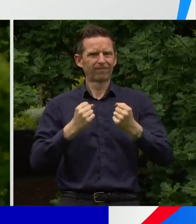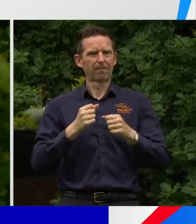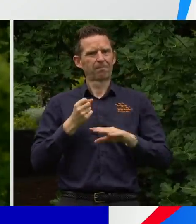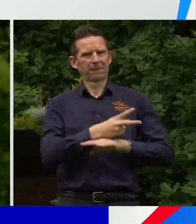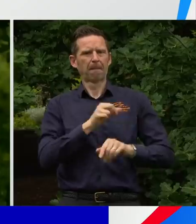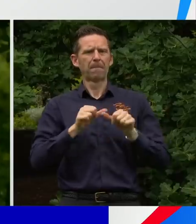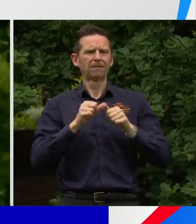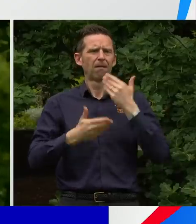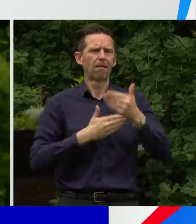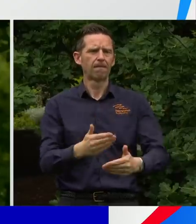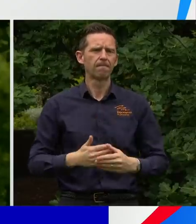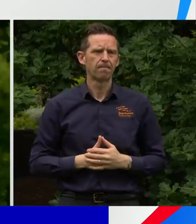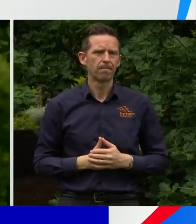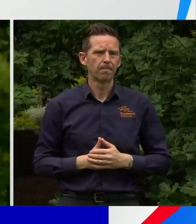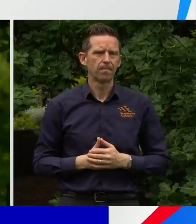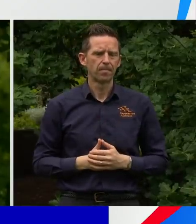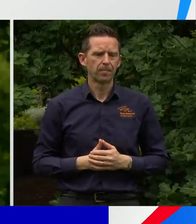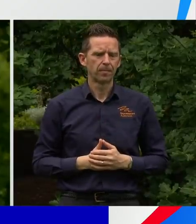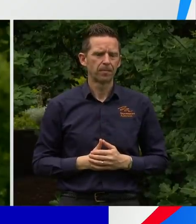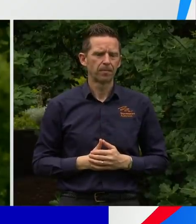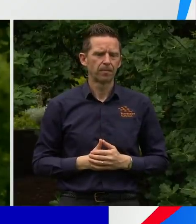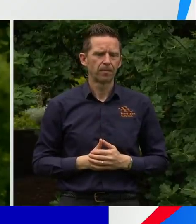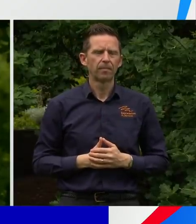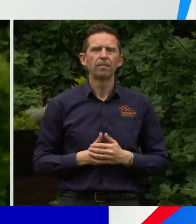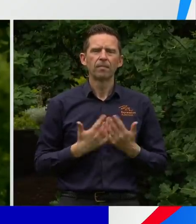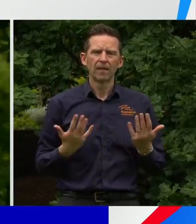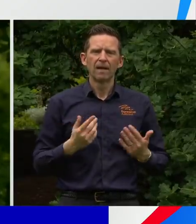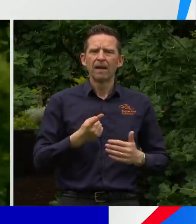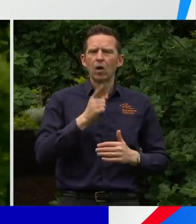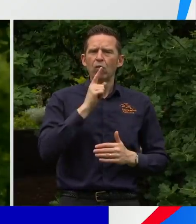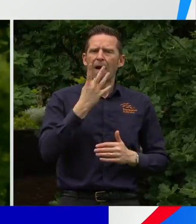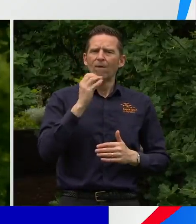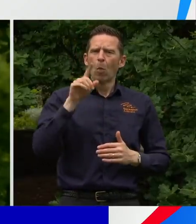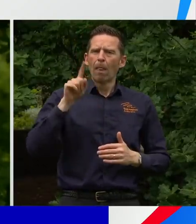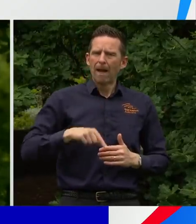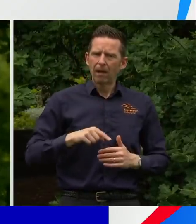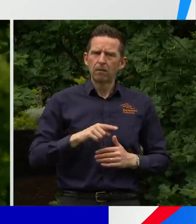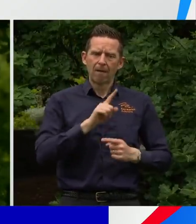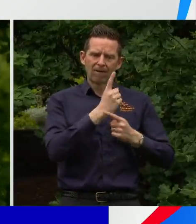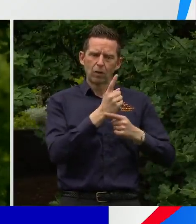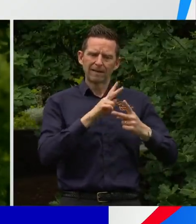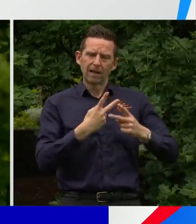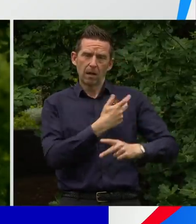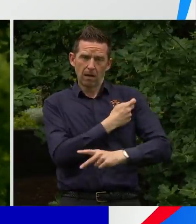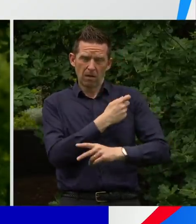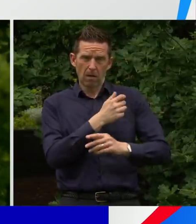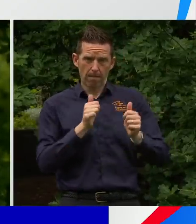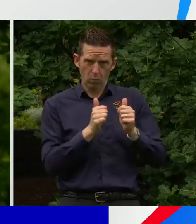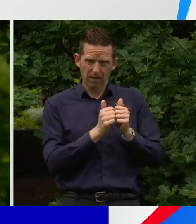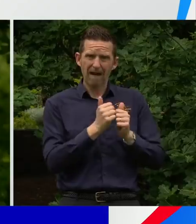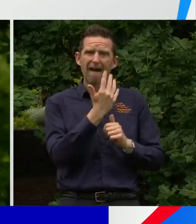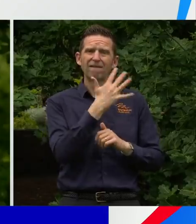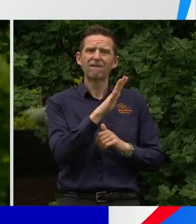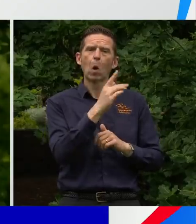Now, in terms of about 140,000 first and second dose appointments, 51,000 of those are